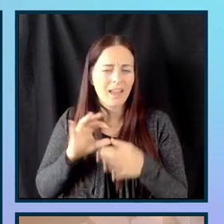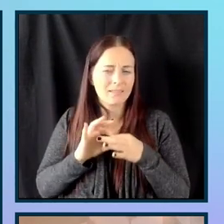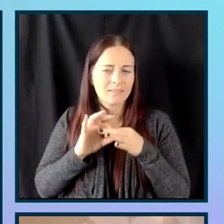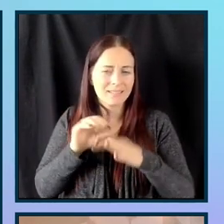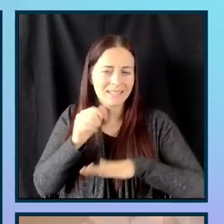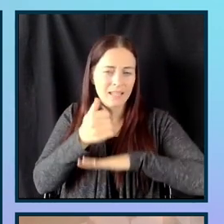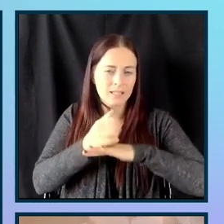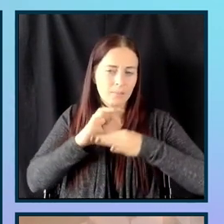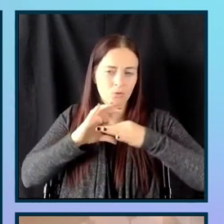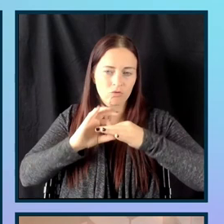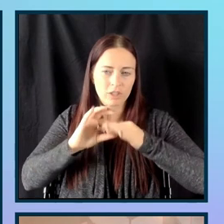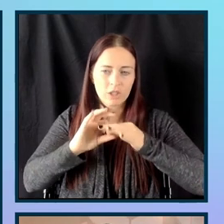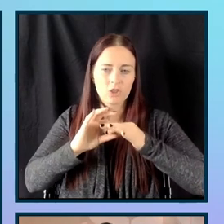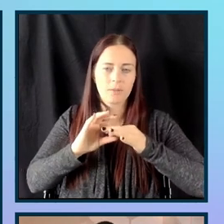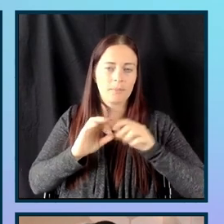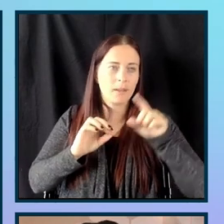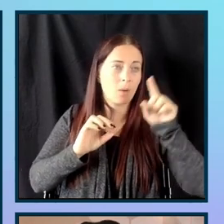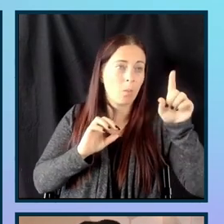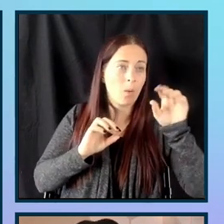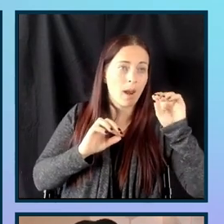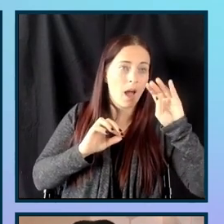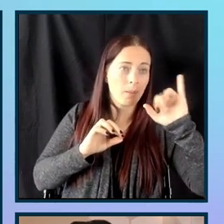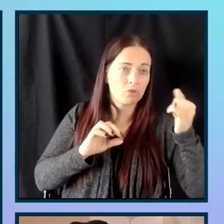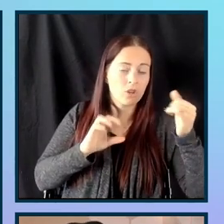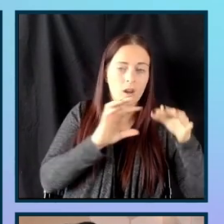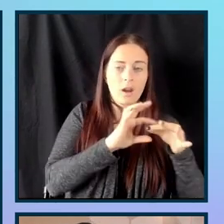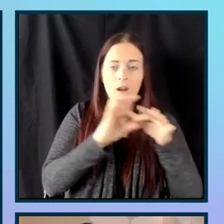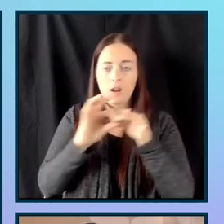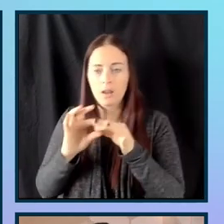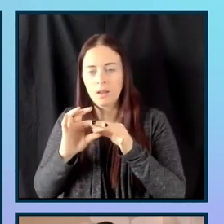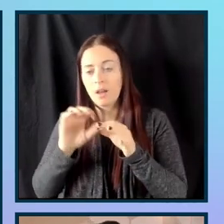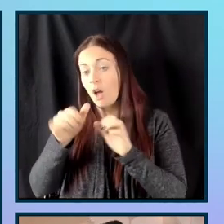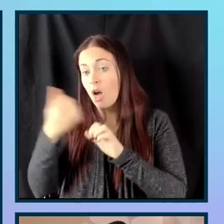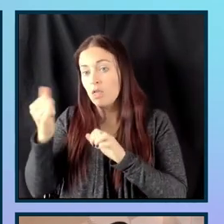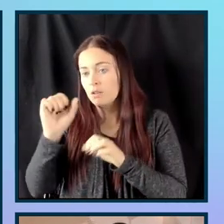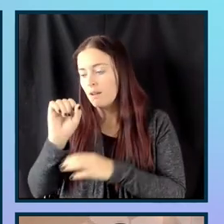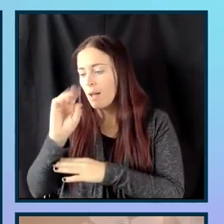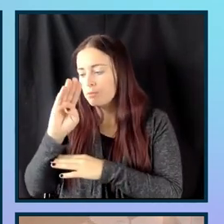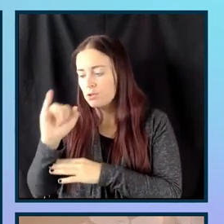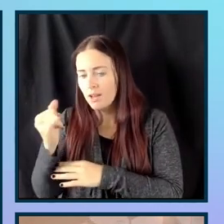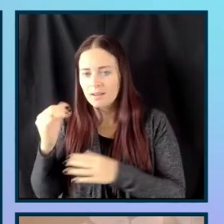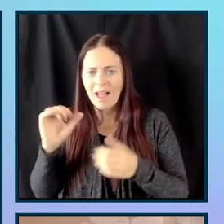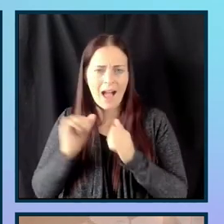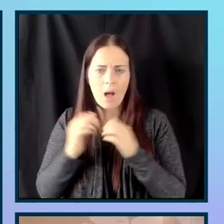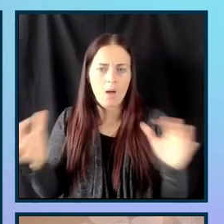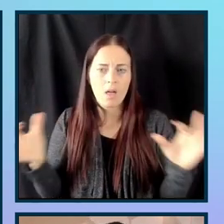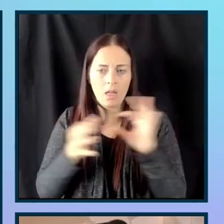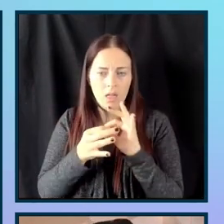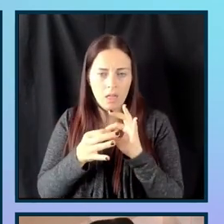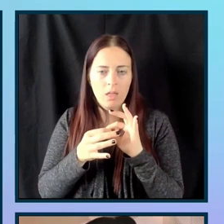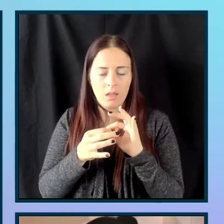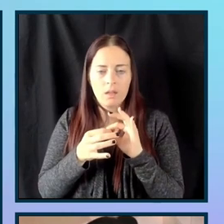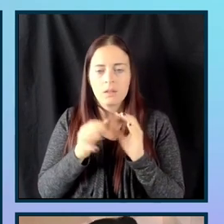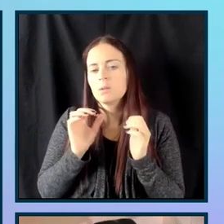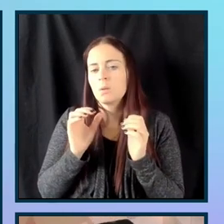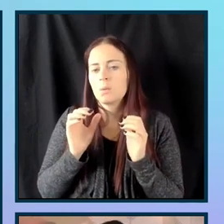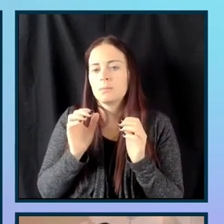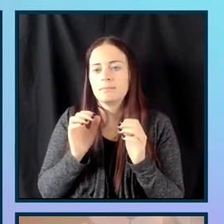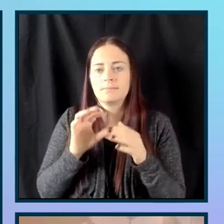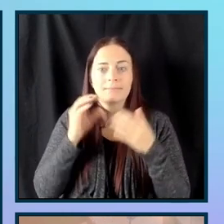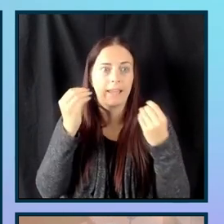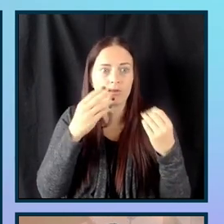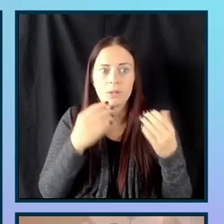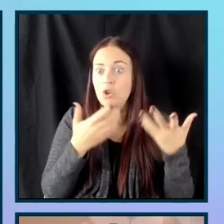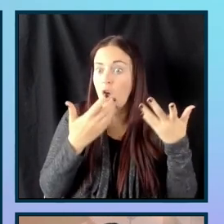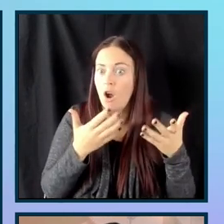between different objects on the page. And you compare these objects by ID. So, it's kind of like grabbing content that's already on the page and